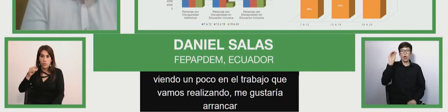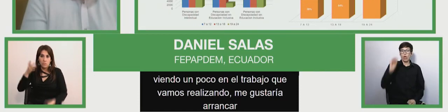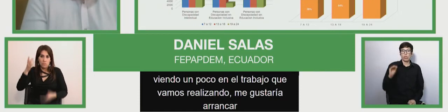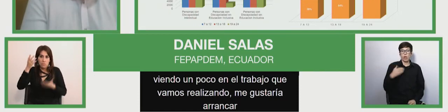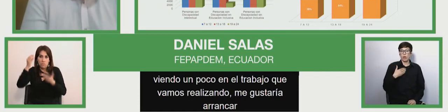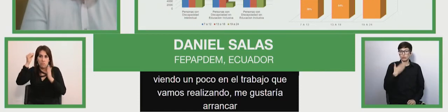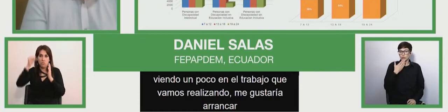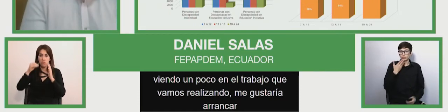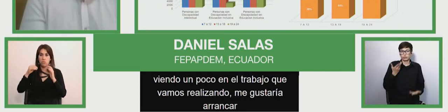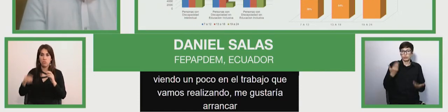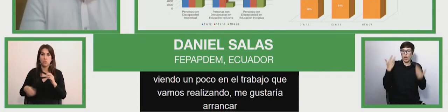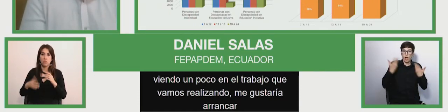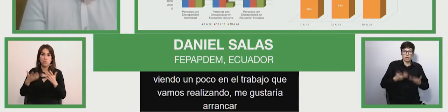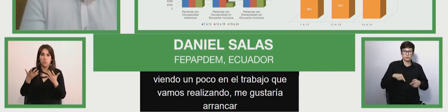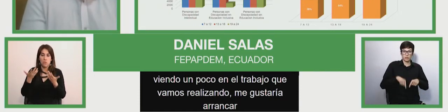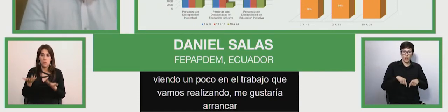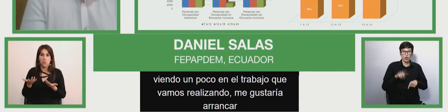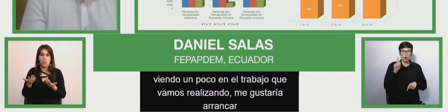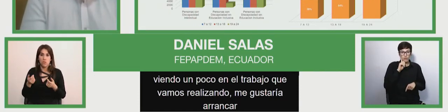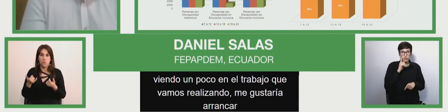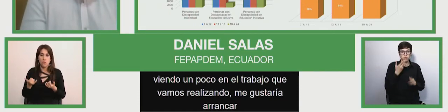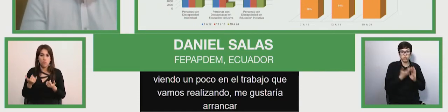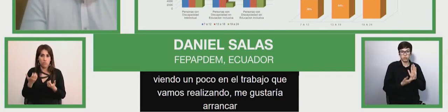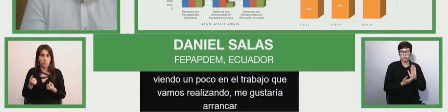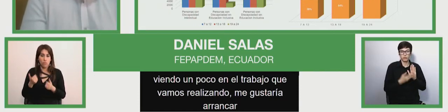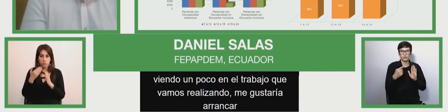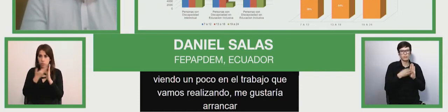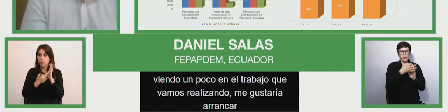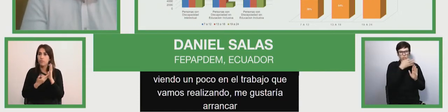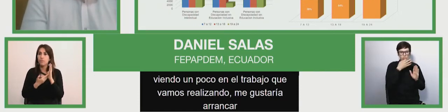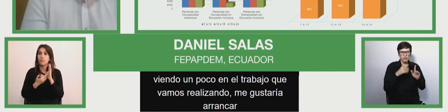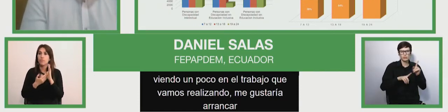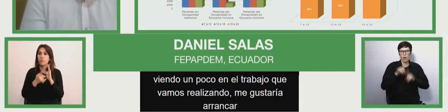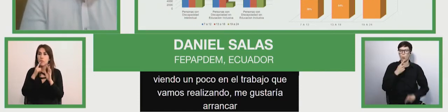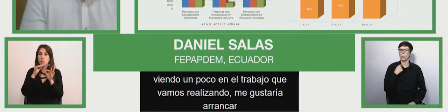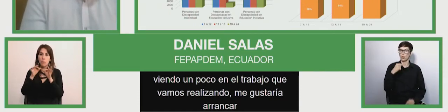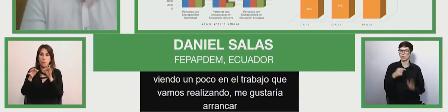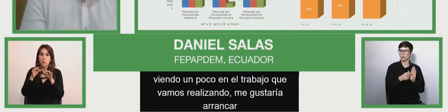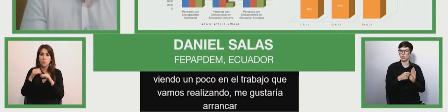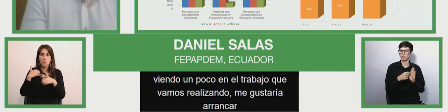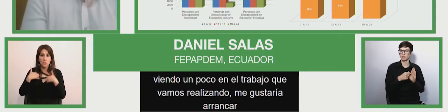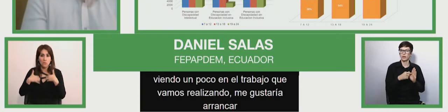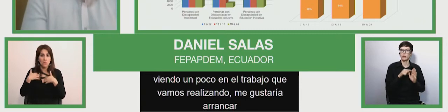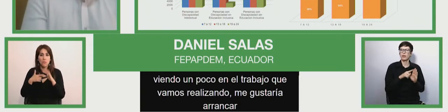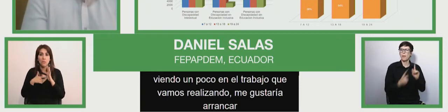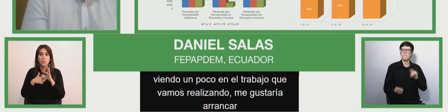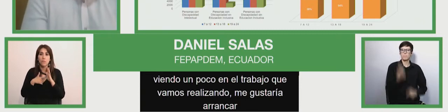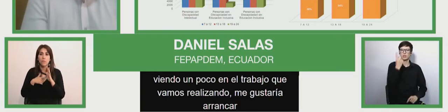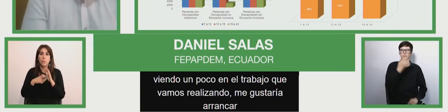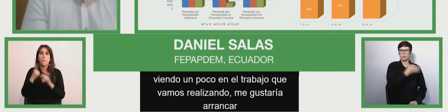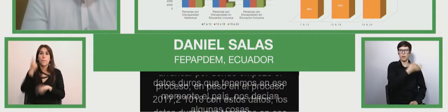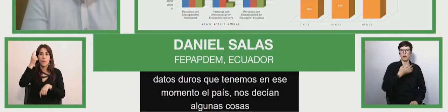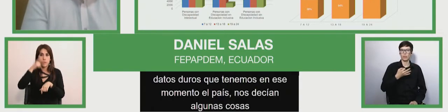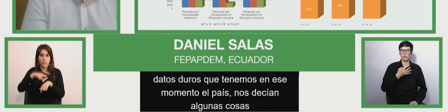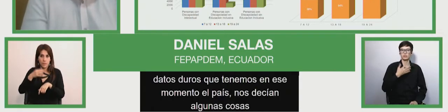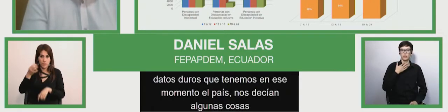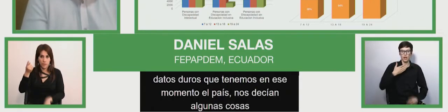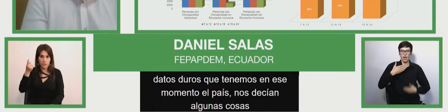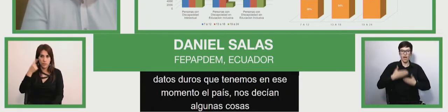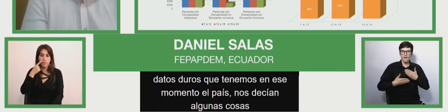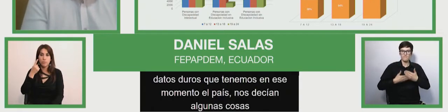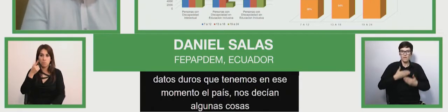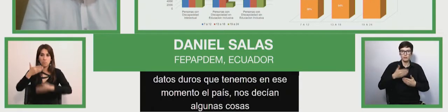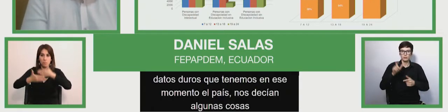then in the country which stated some things of interest the main thing that they stated last dean agree